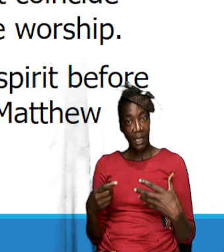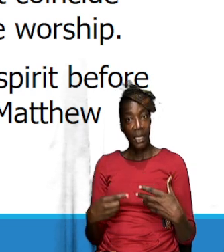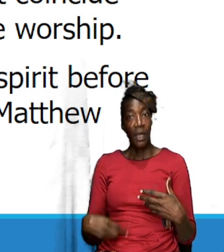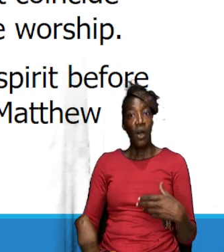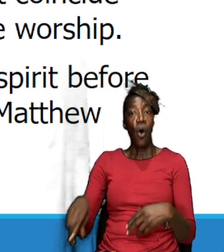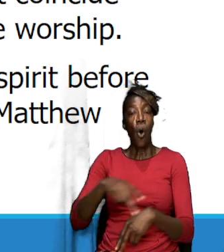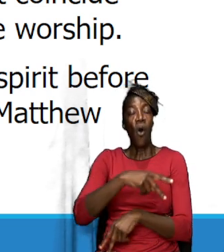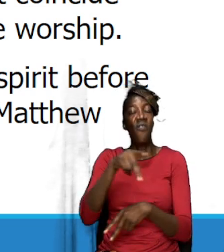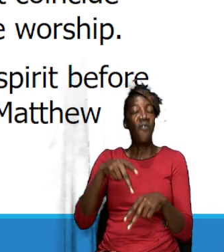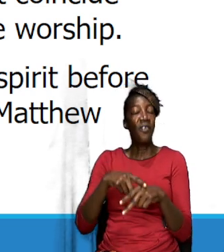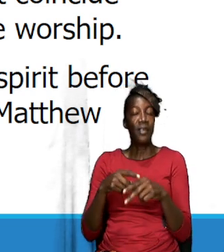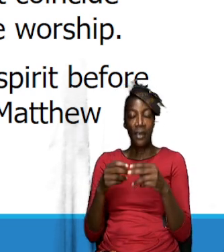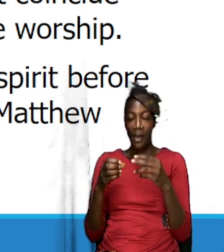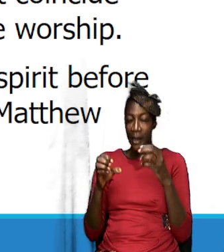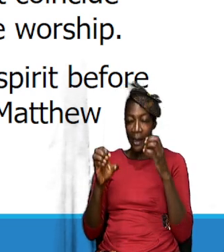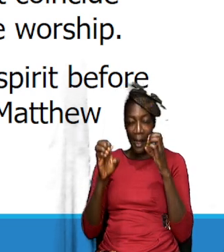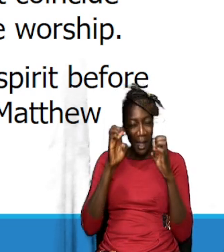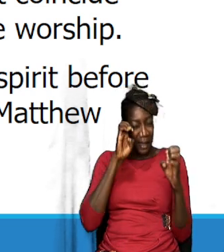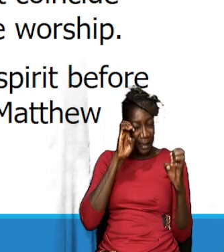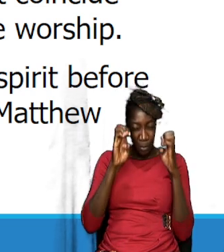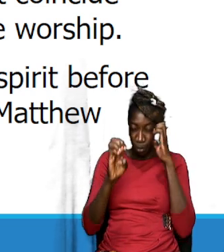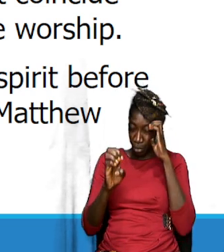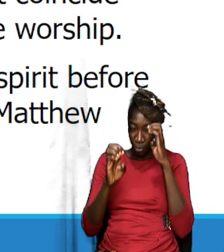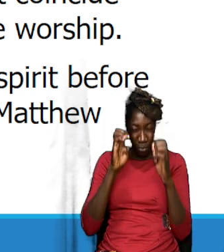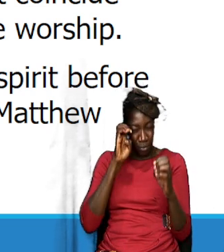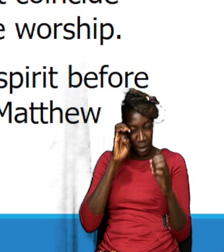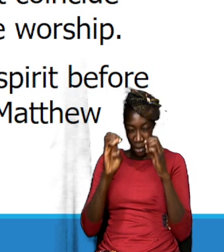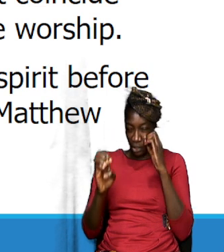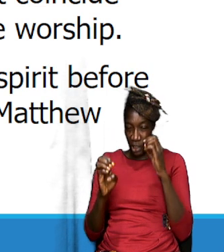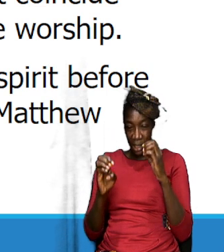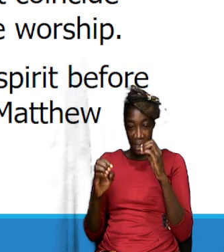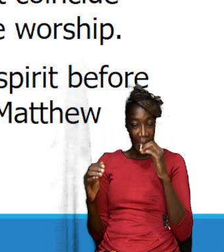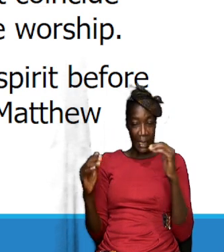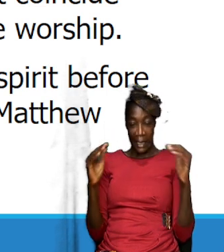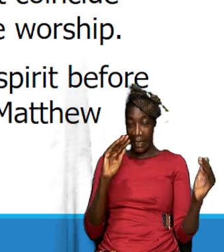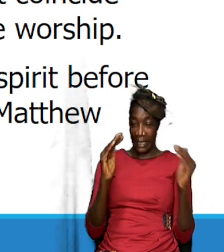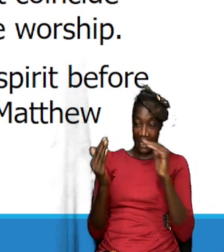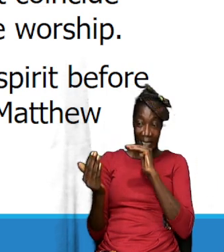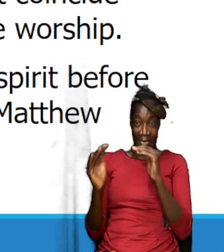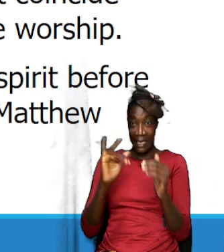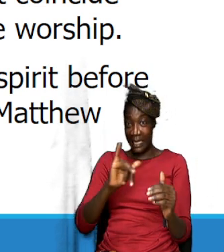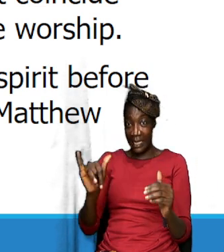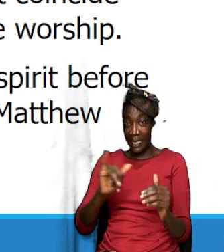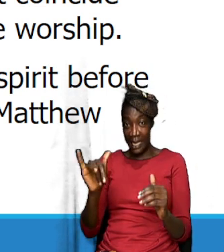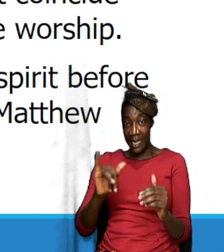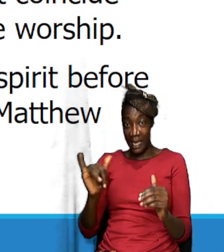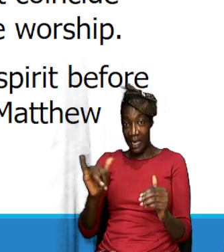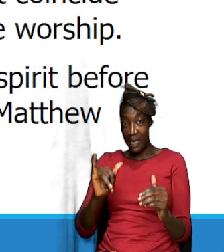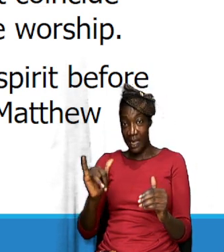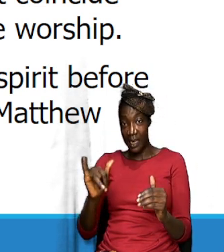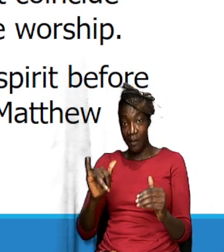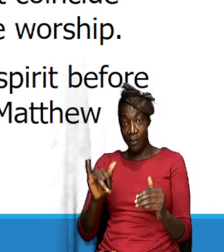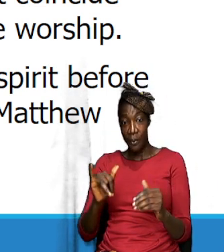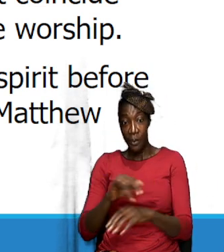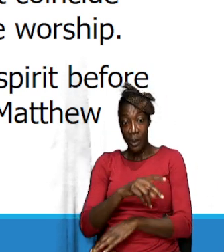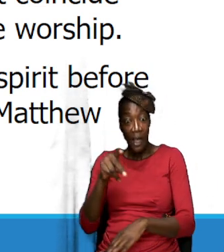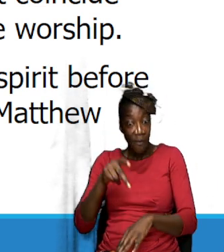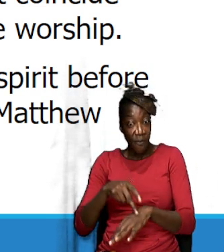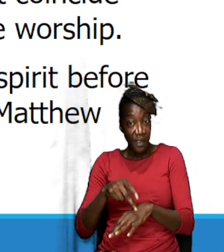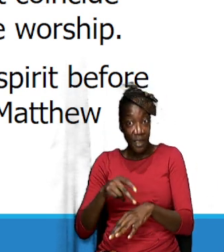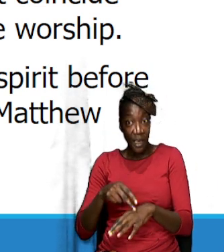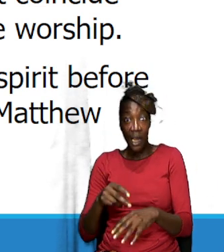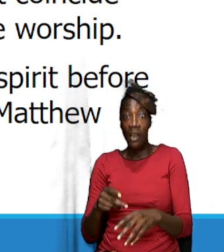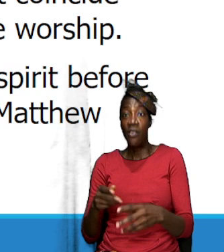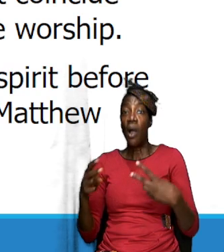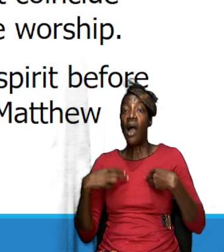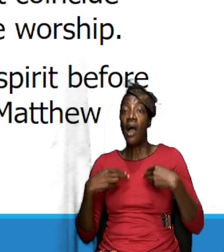physical expression must coincide with our physical state for us to have true worship okay